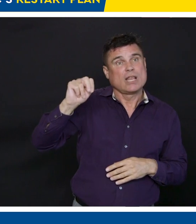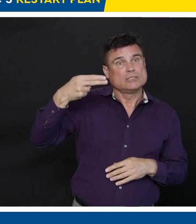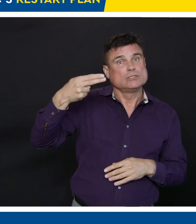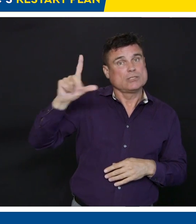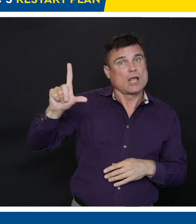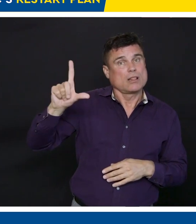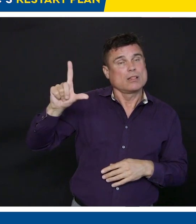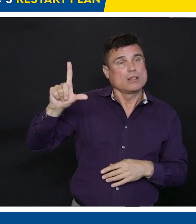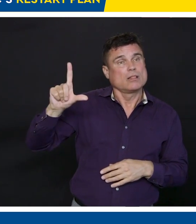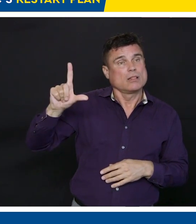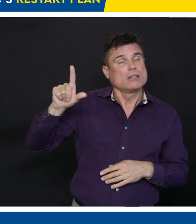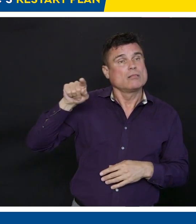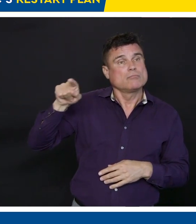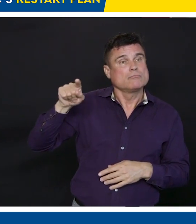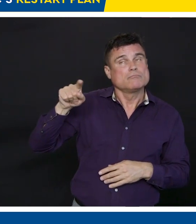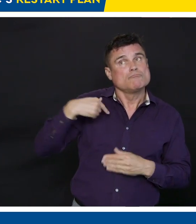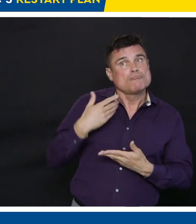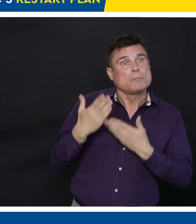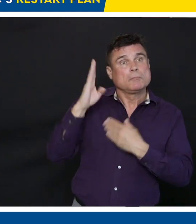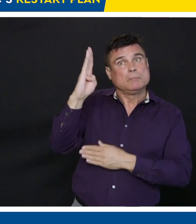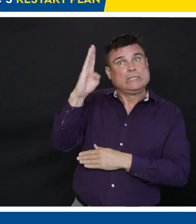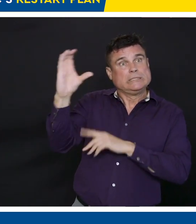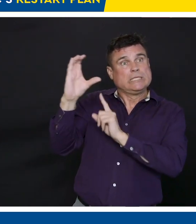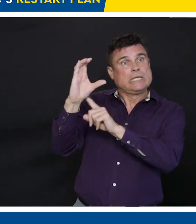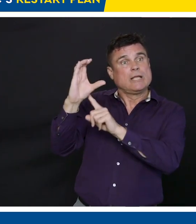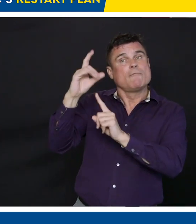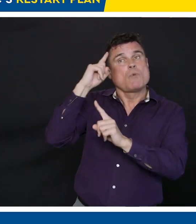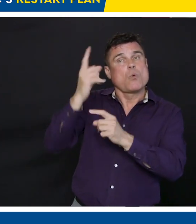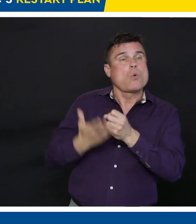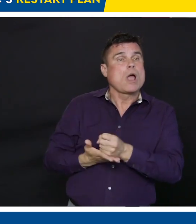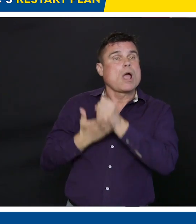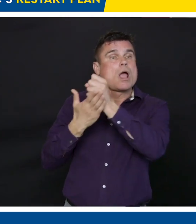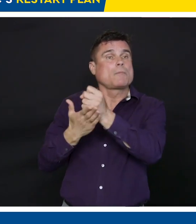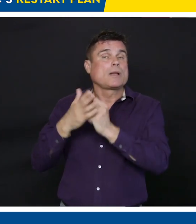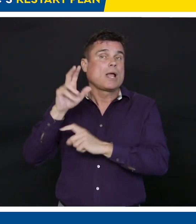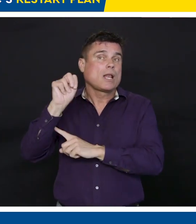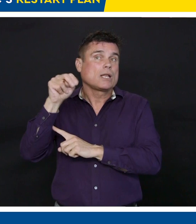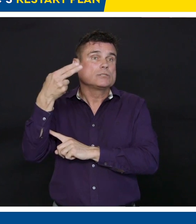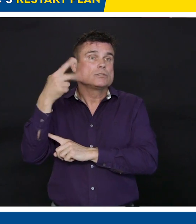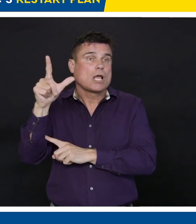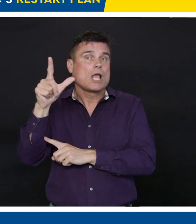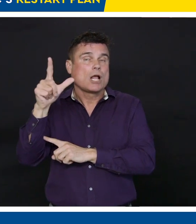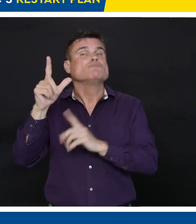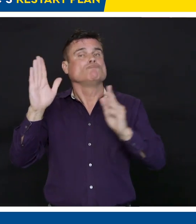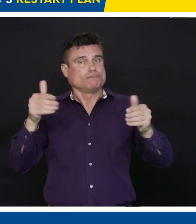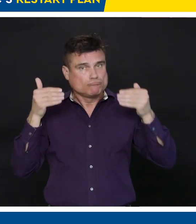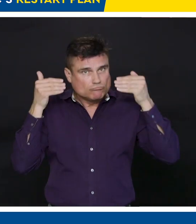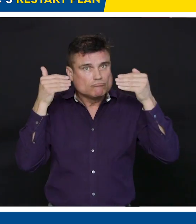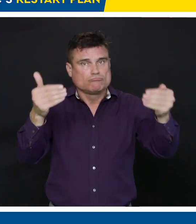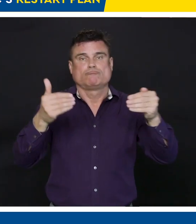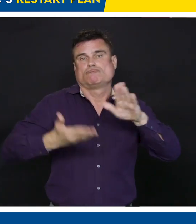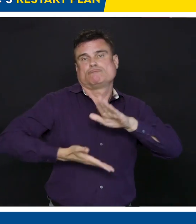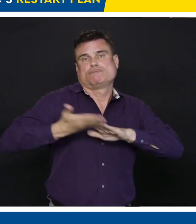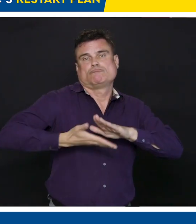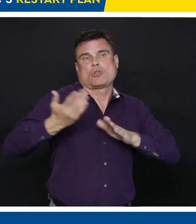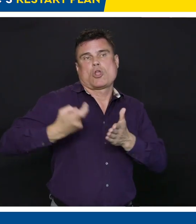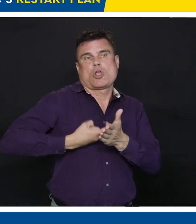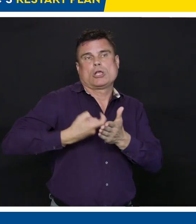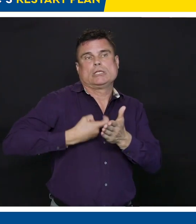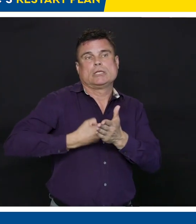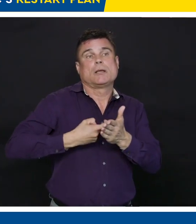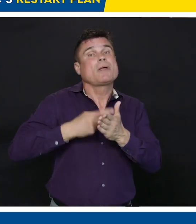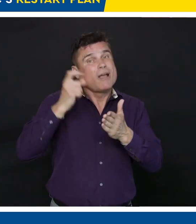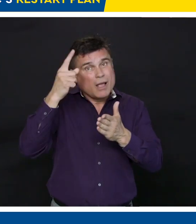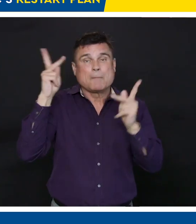as a place to potentially restart the NHL, assuming that the games would be played without audiences, but instead would be